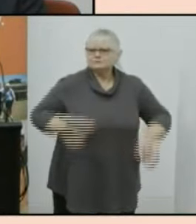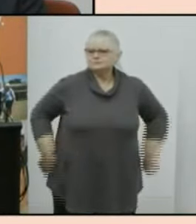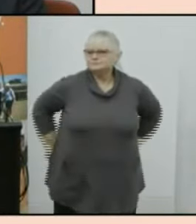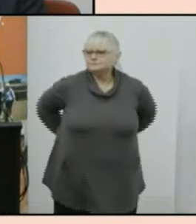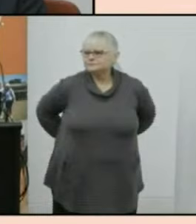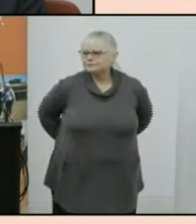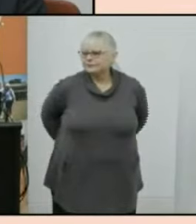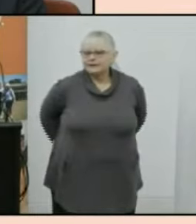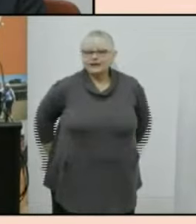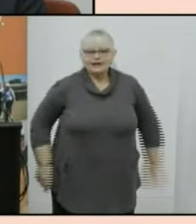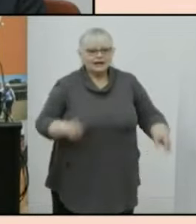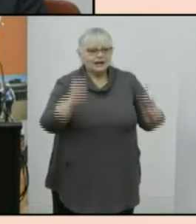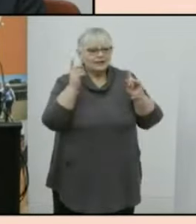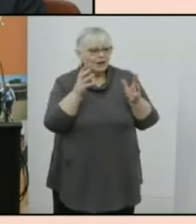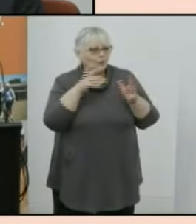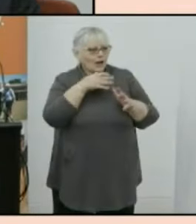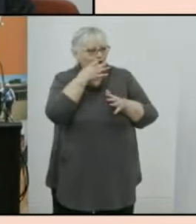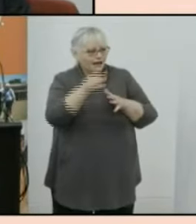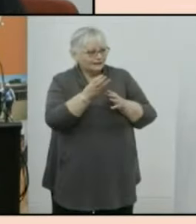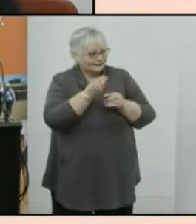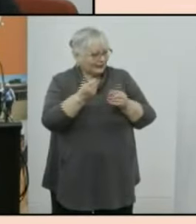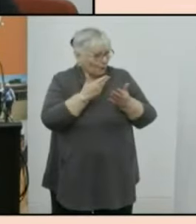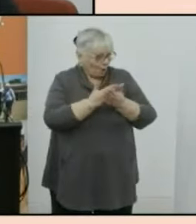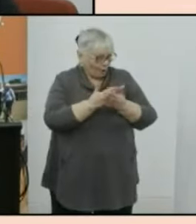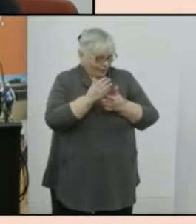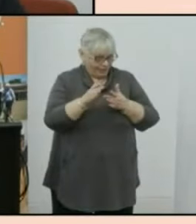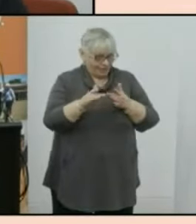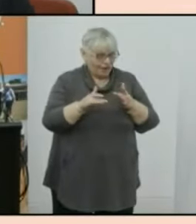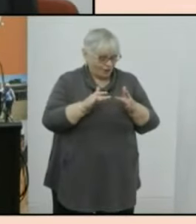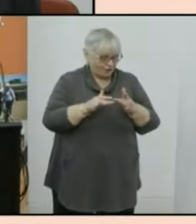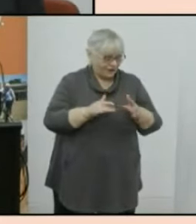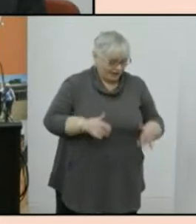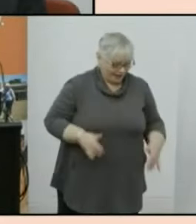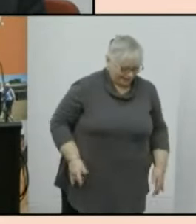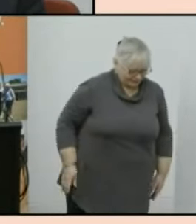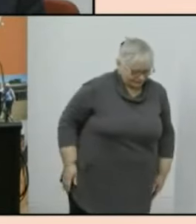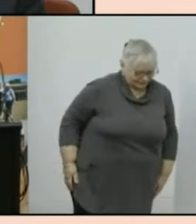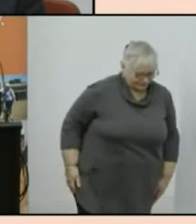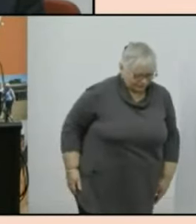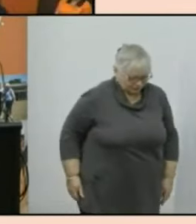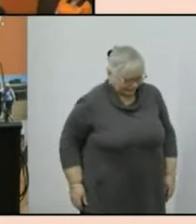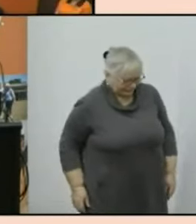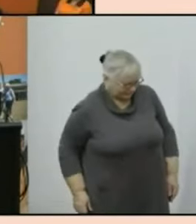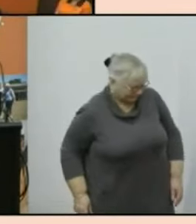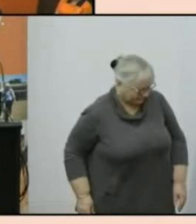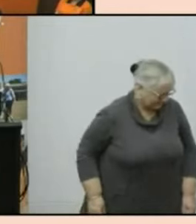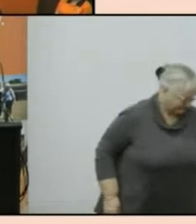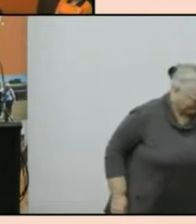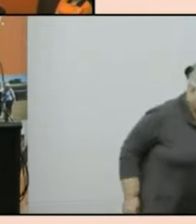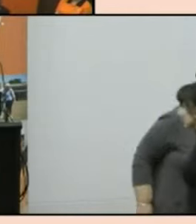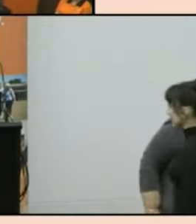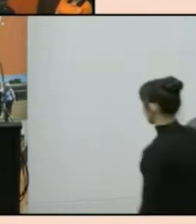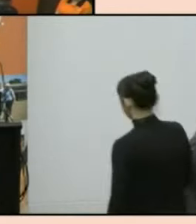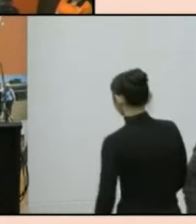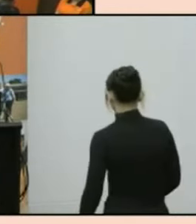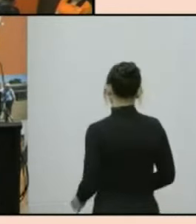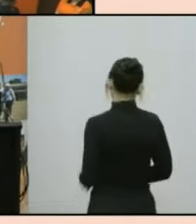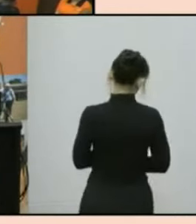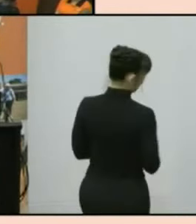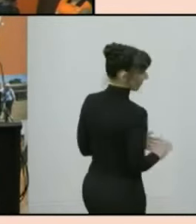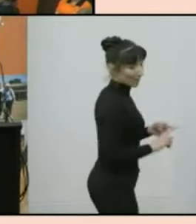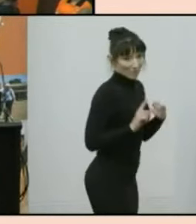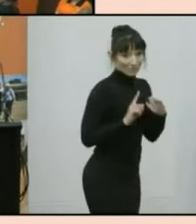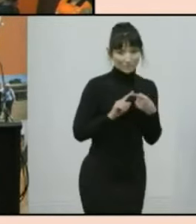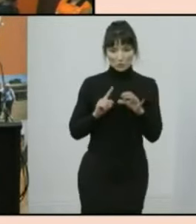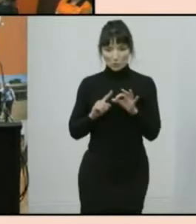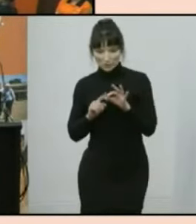um you we might jump to a few questions that have come in um online um the first question is why